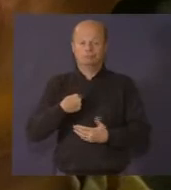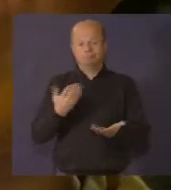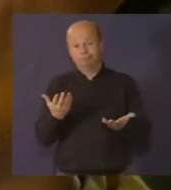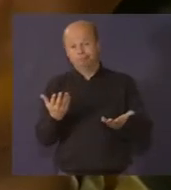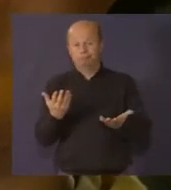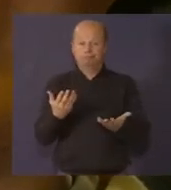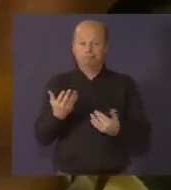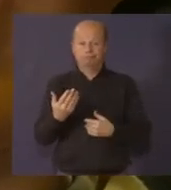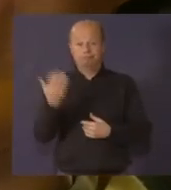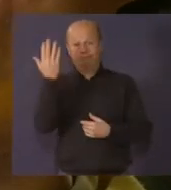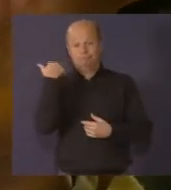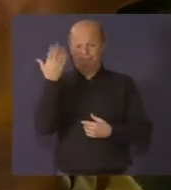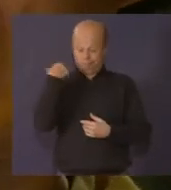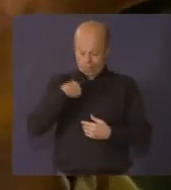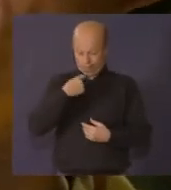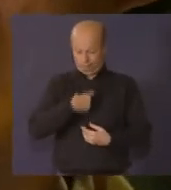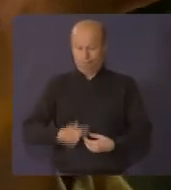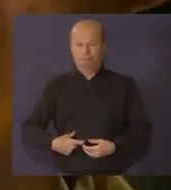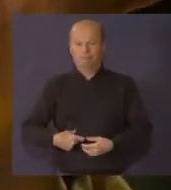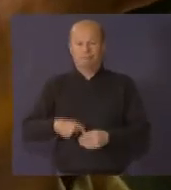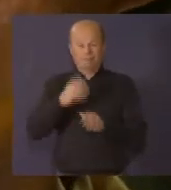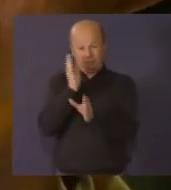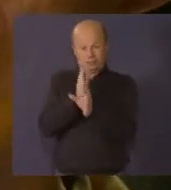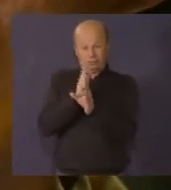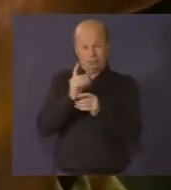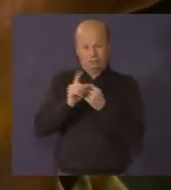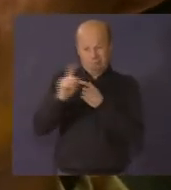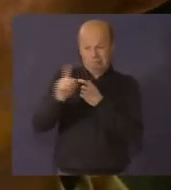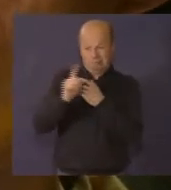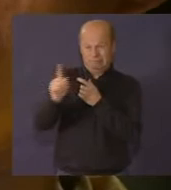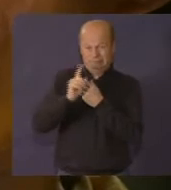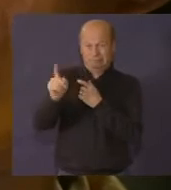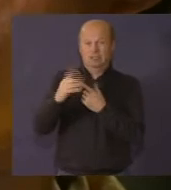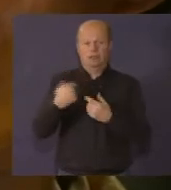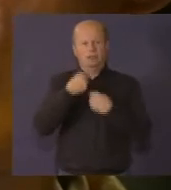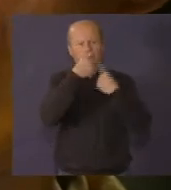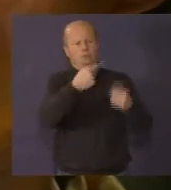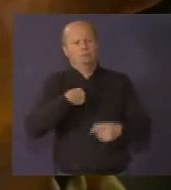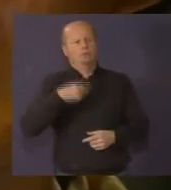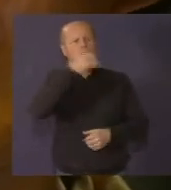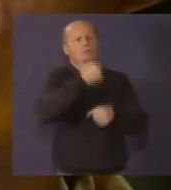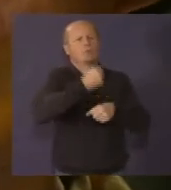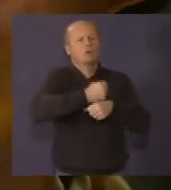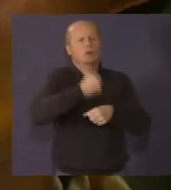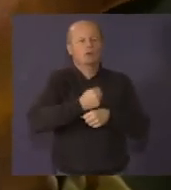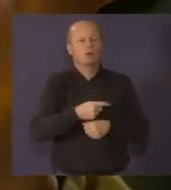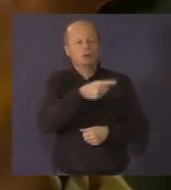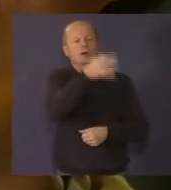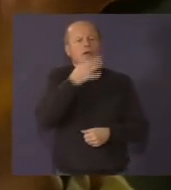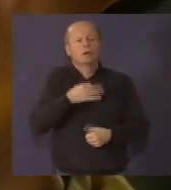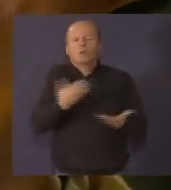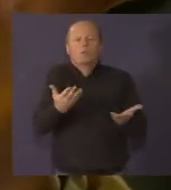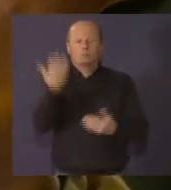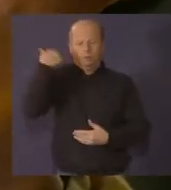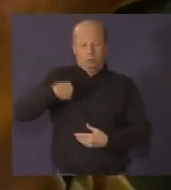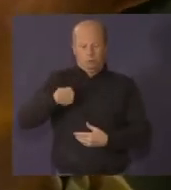as a private individual, a former mental patient, call somewhere and say that I want to apply for a job, and the next